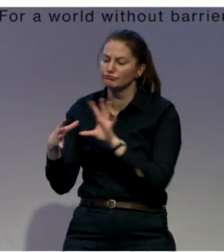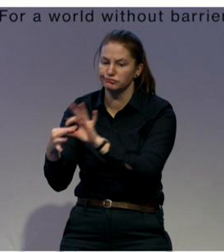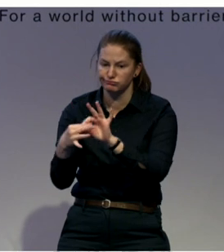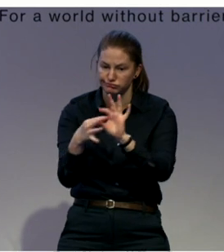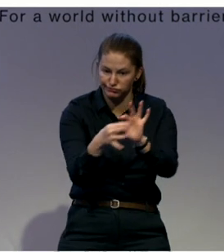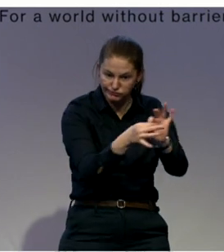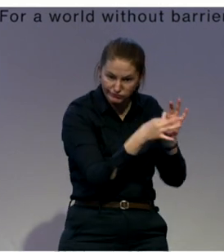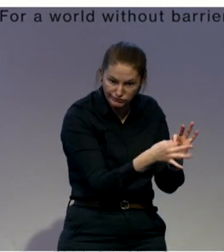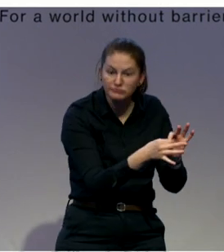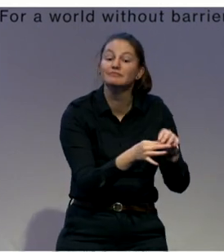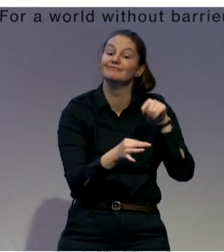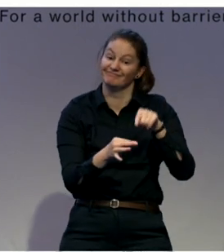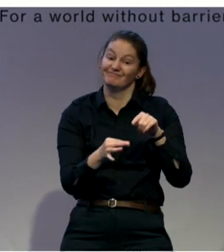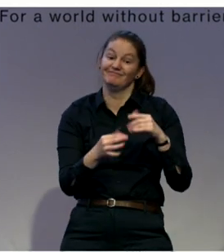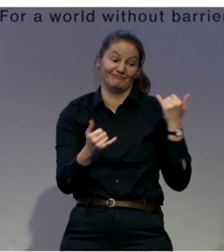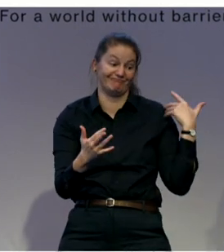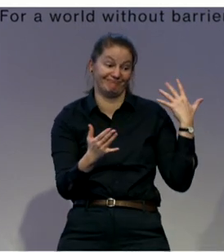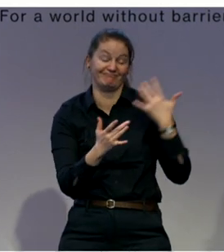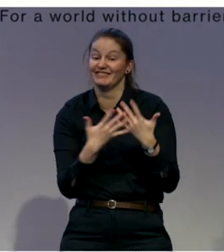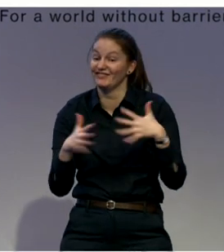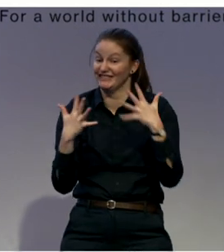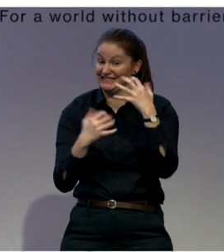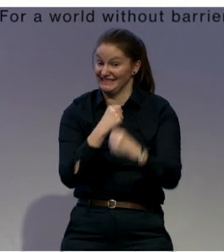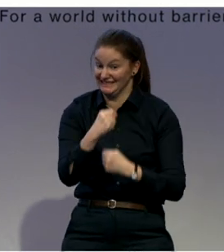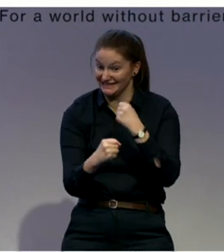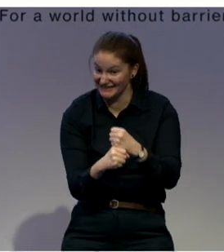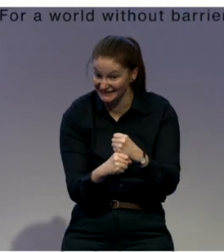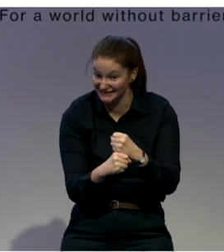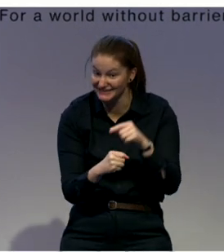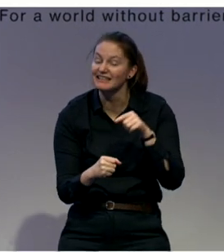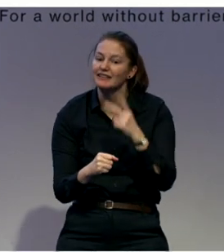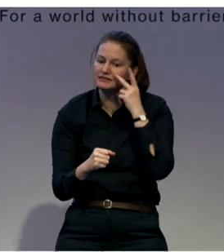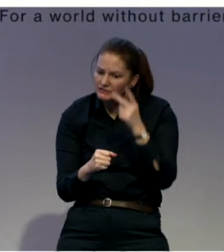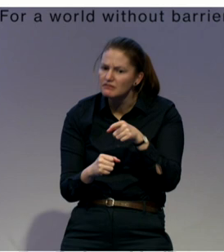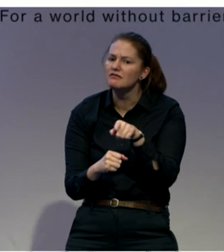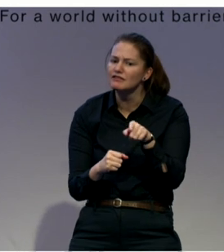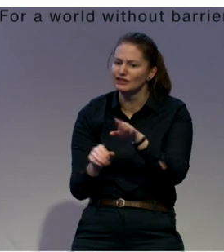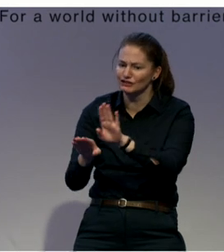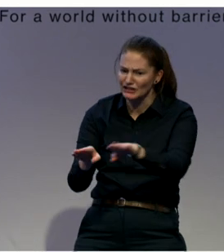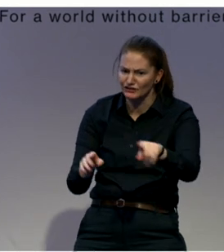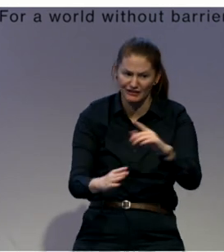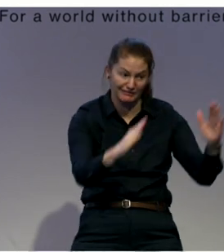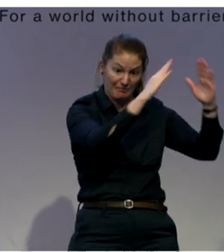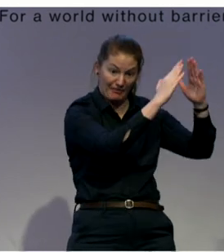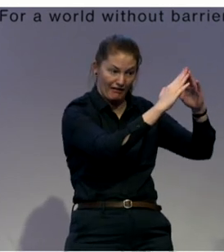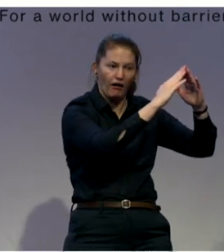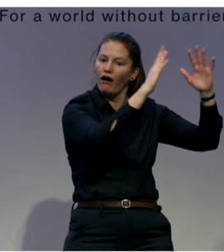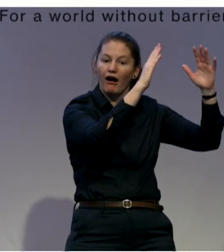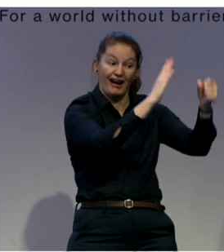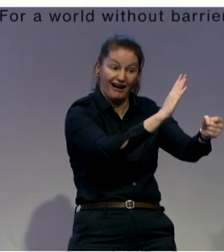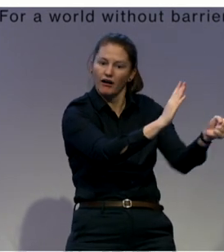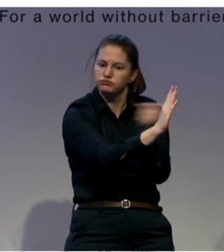years, the number of children in institutions has reduced by 88%. And something